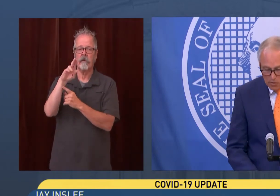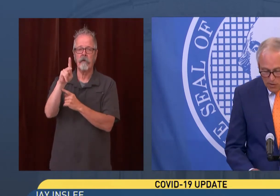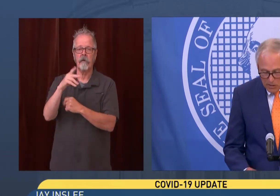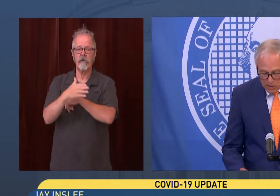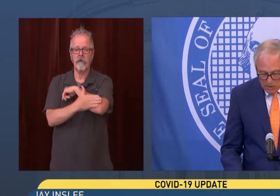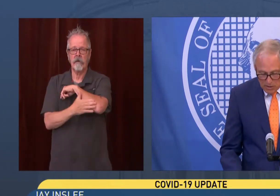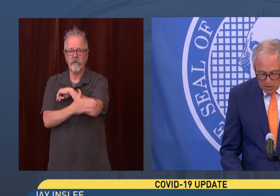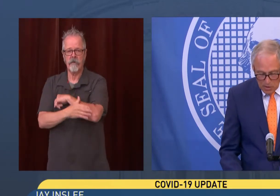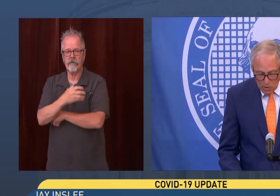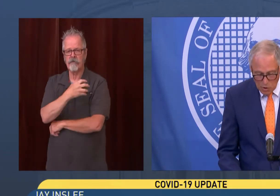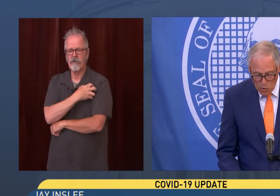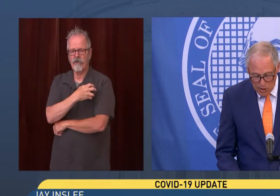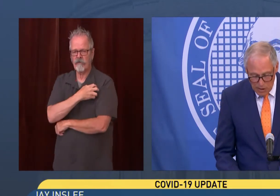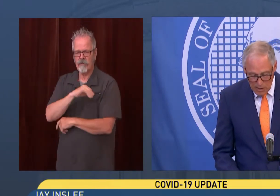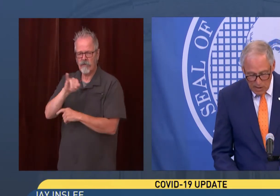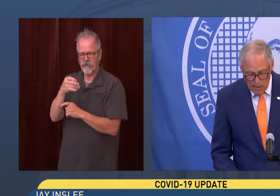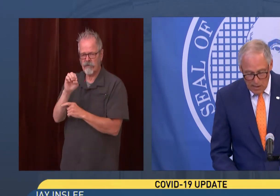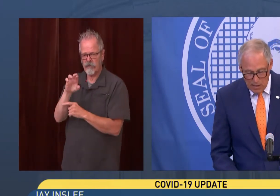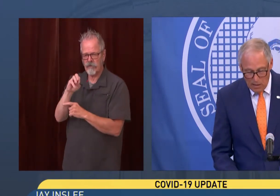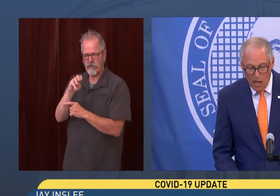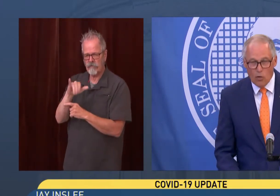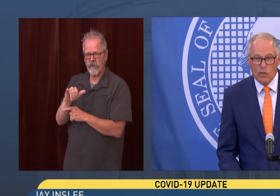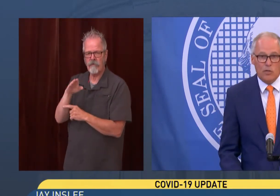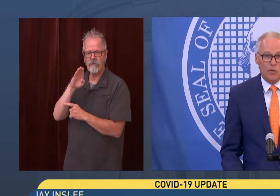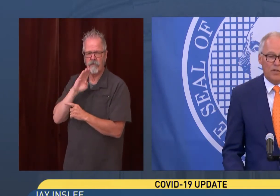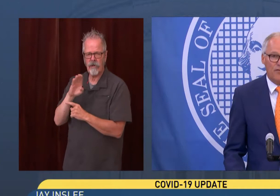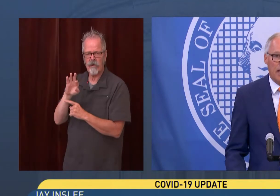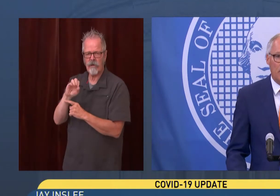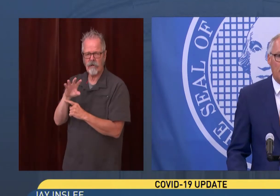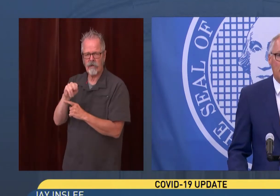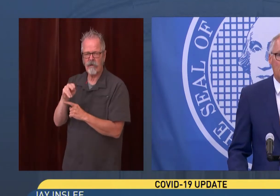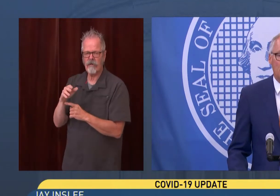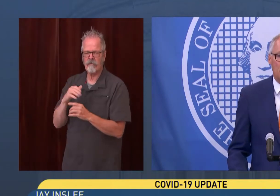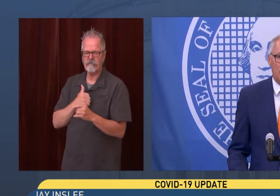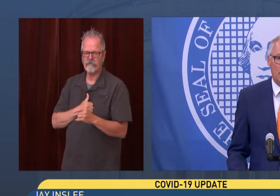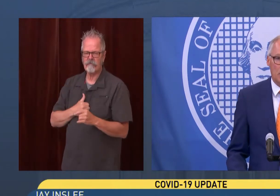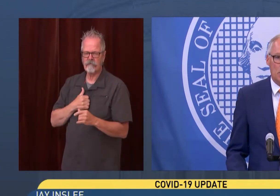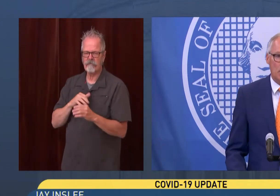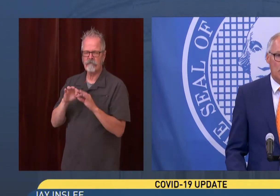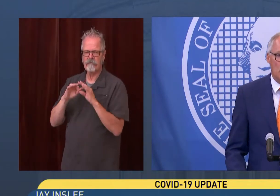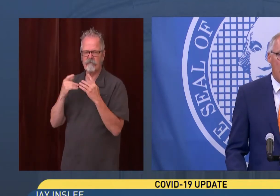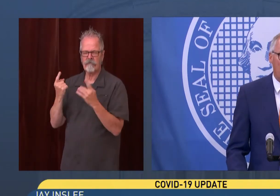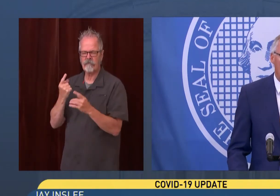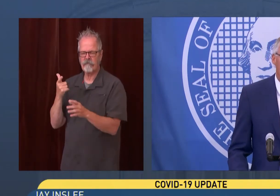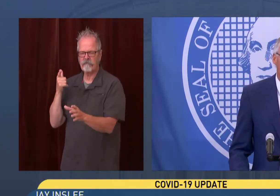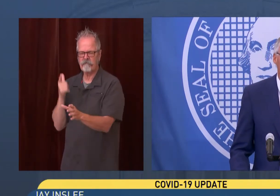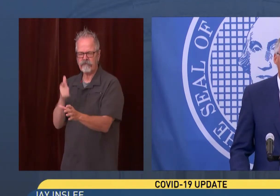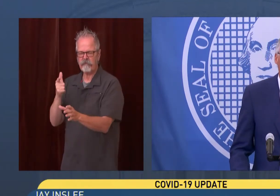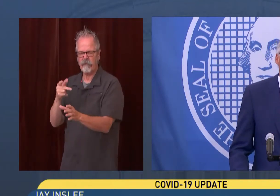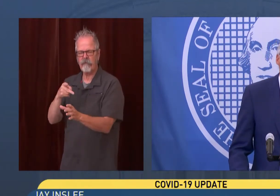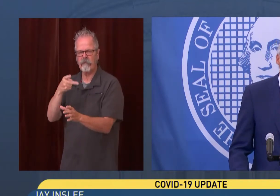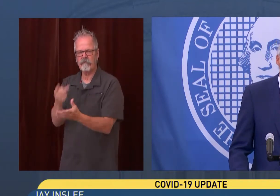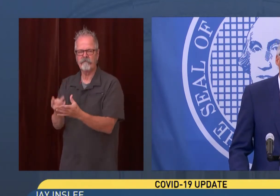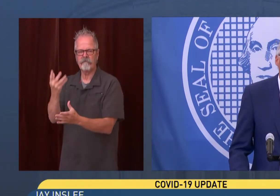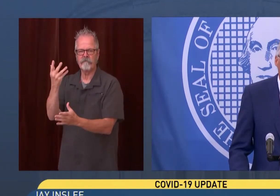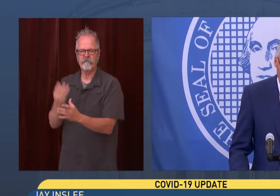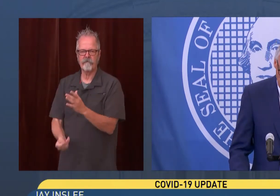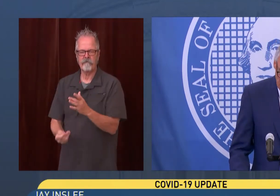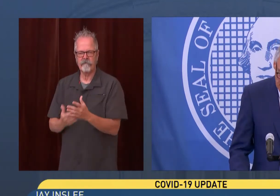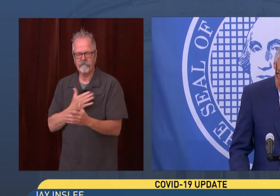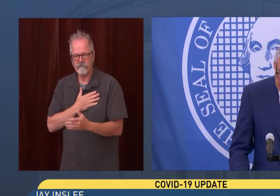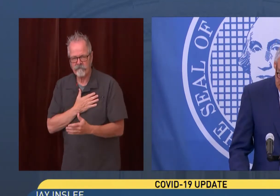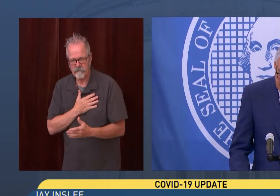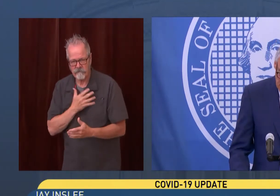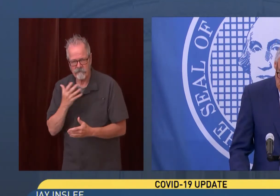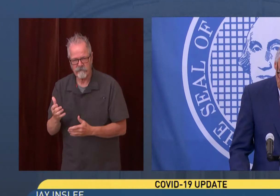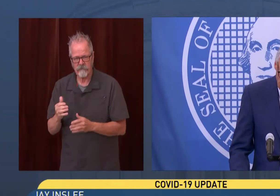lost in a tragic shooting. Not only to his family, but to his staff at the Sheriff's Department and the whole community.